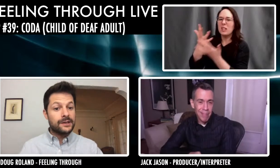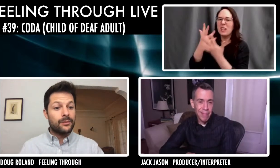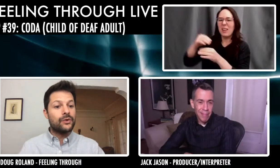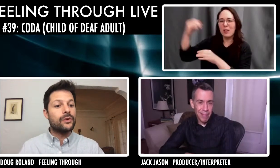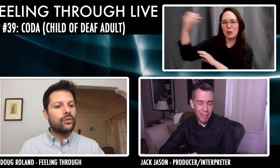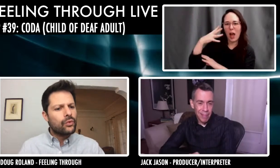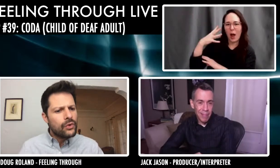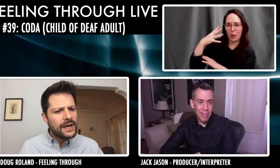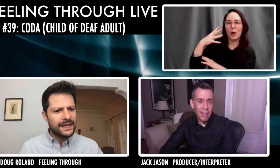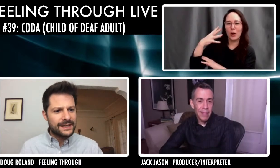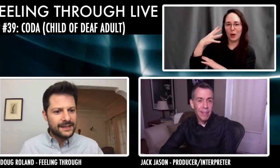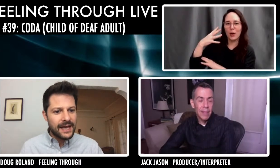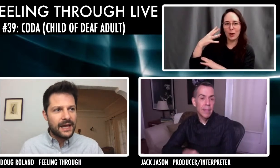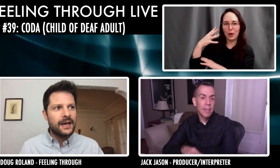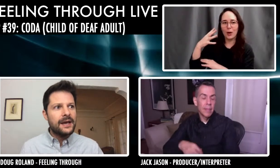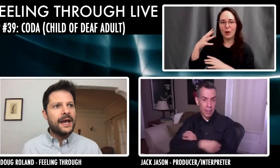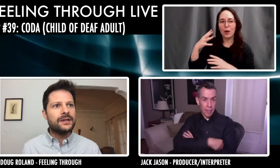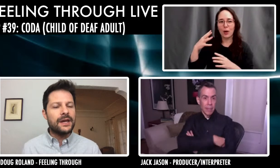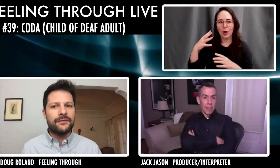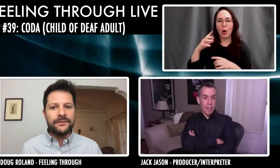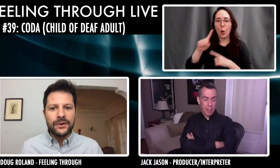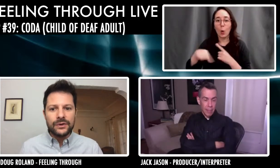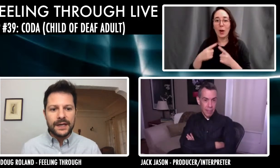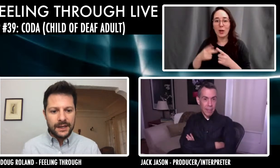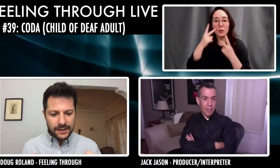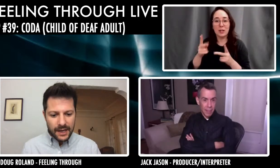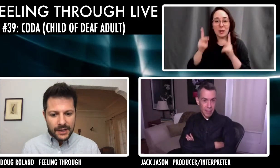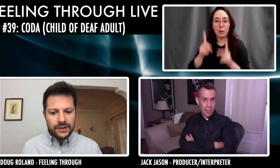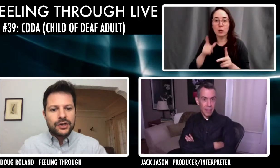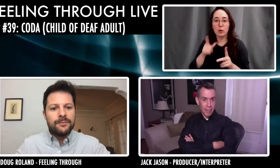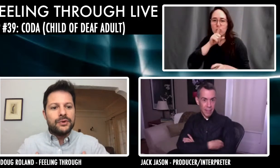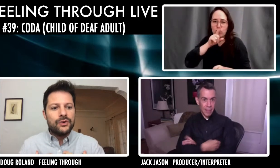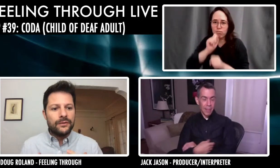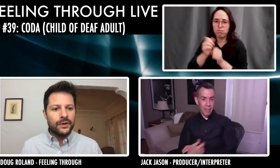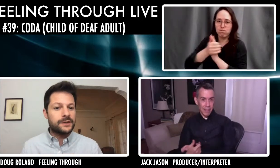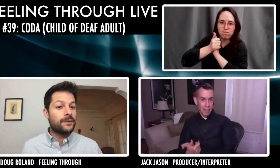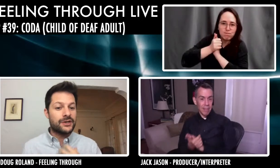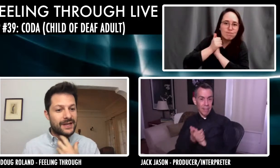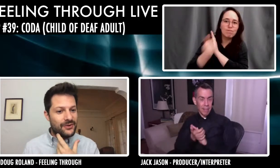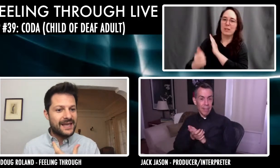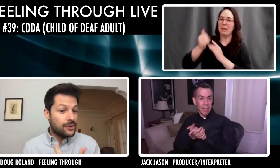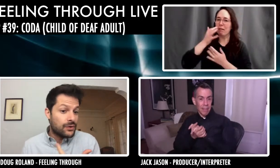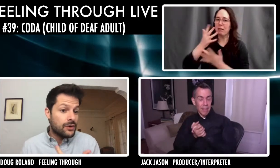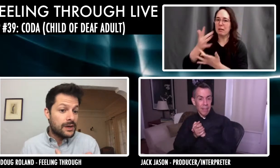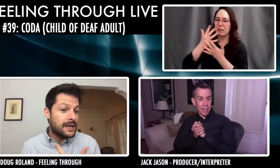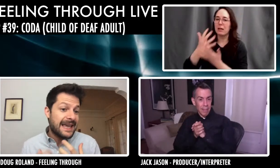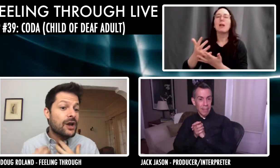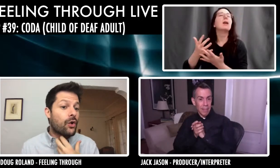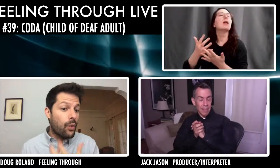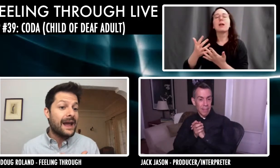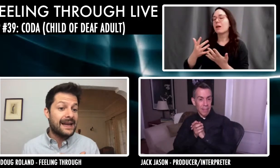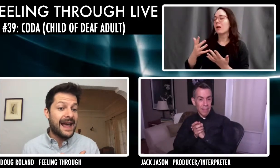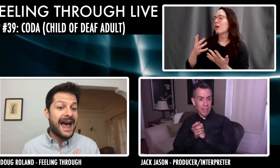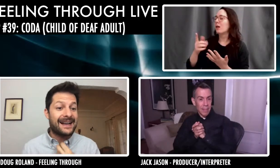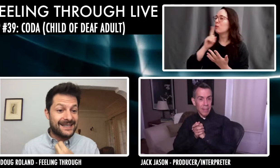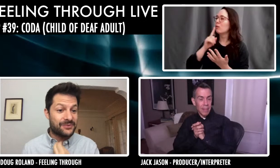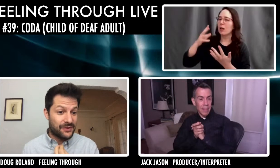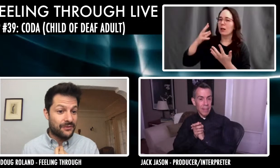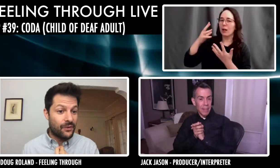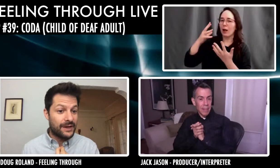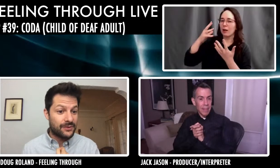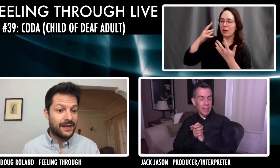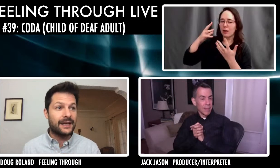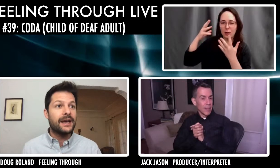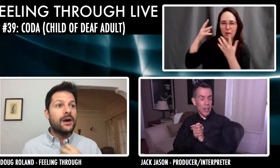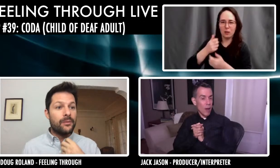When I see someone who can really sing, it's, it feels like it's such a beautiful expression that you, you, you can't quite access